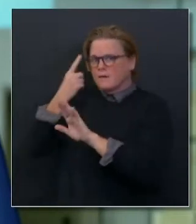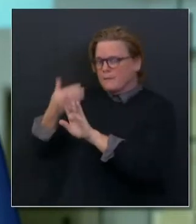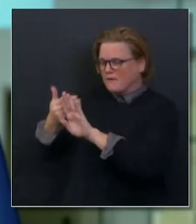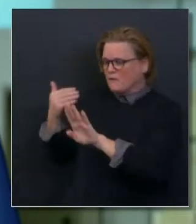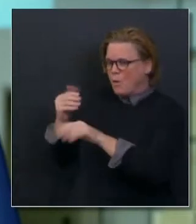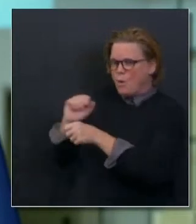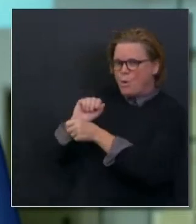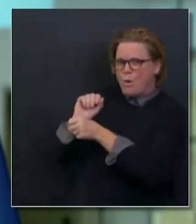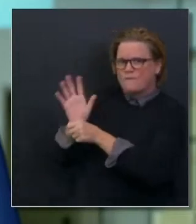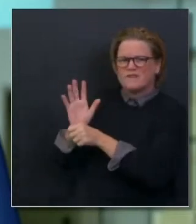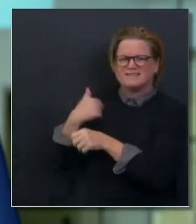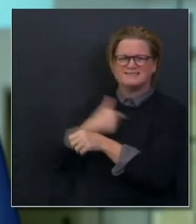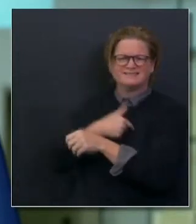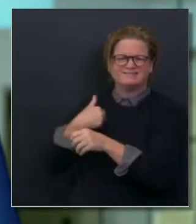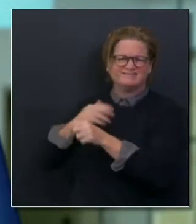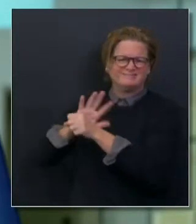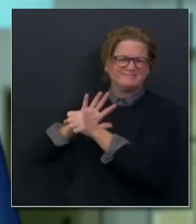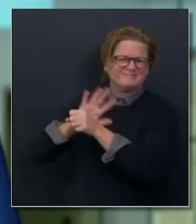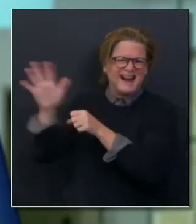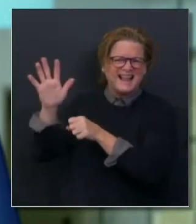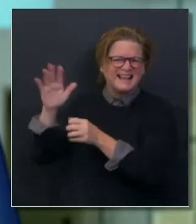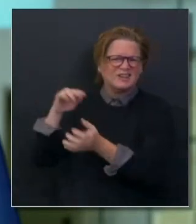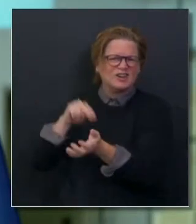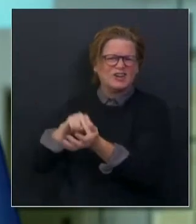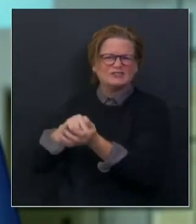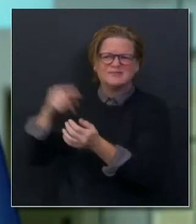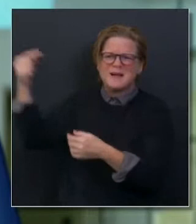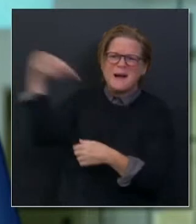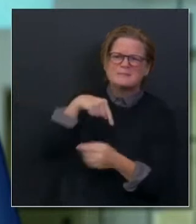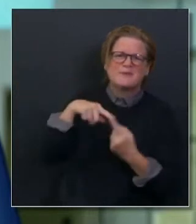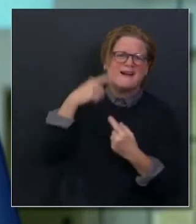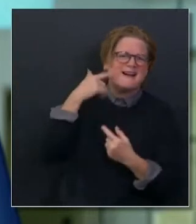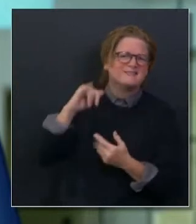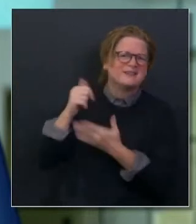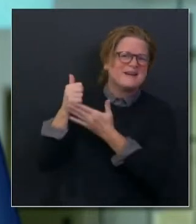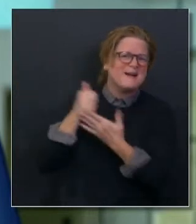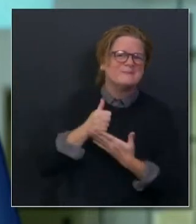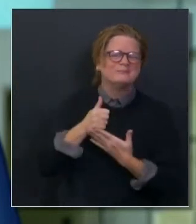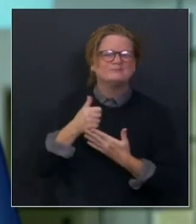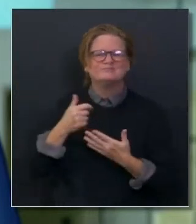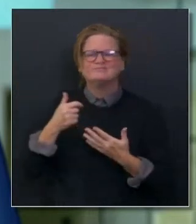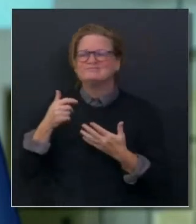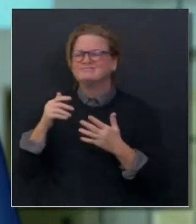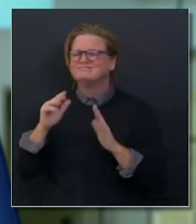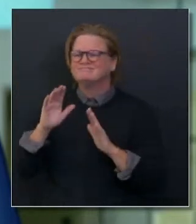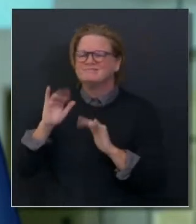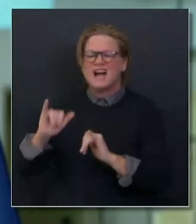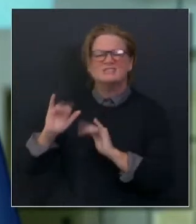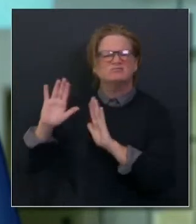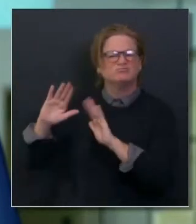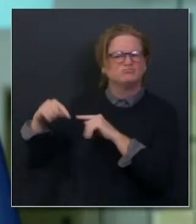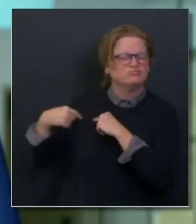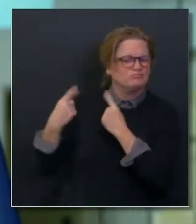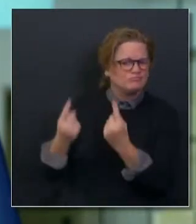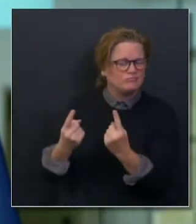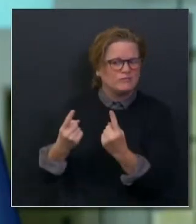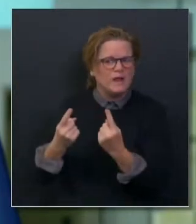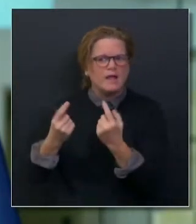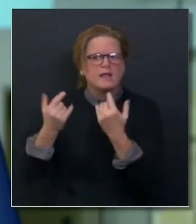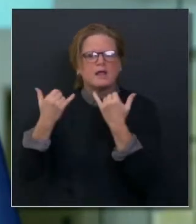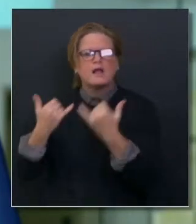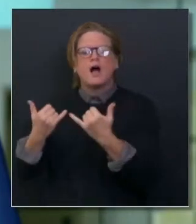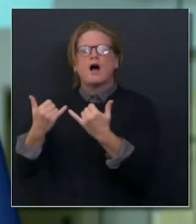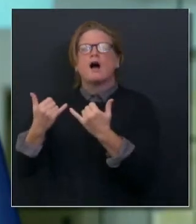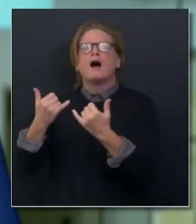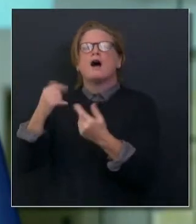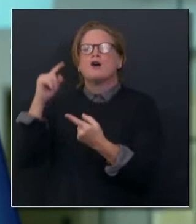lucky to get two-thirds at the moment. So that underscores that each of the states around us is having their own set